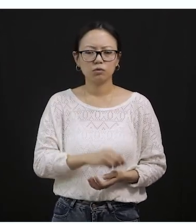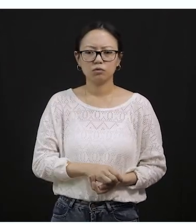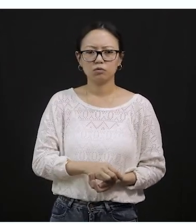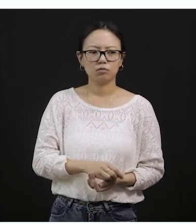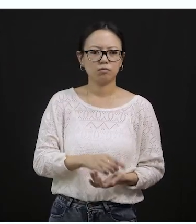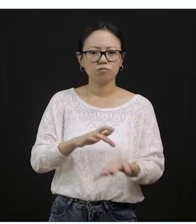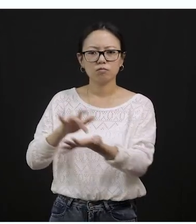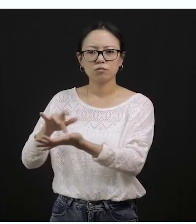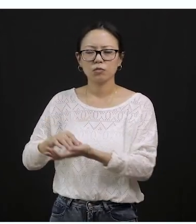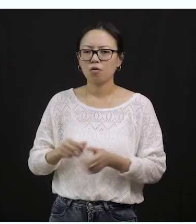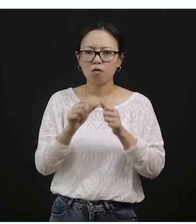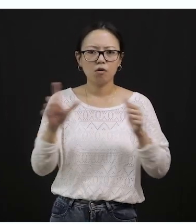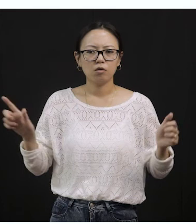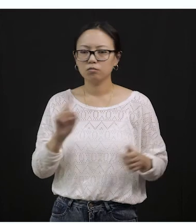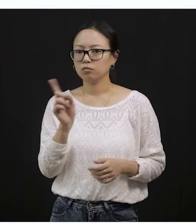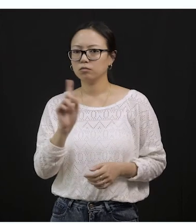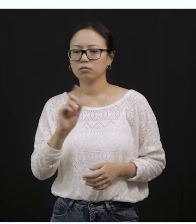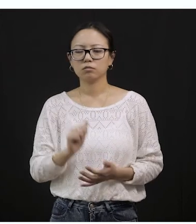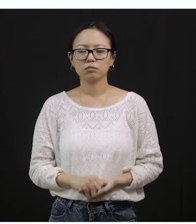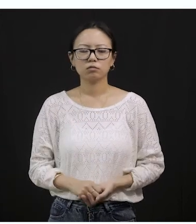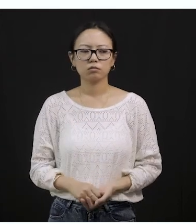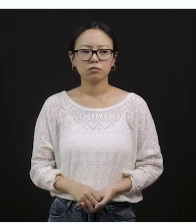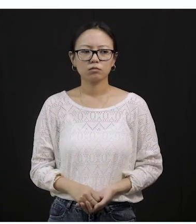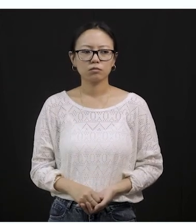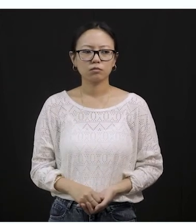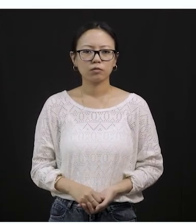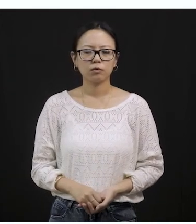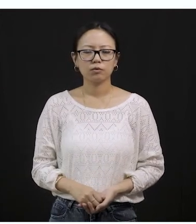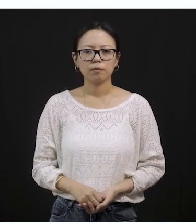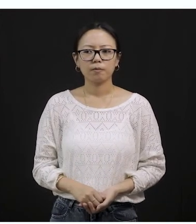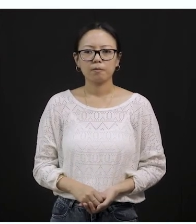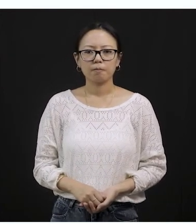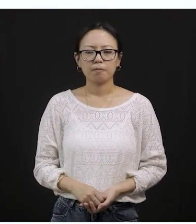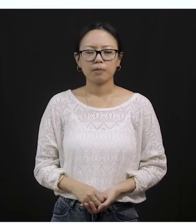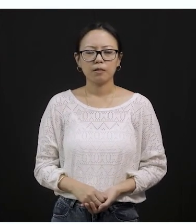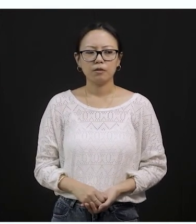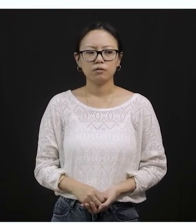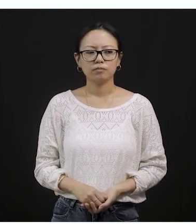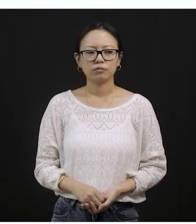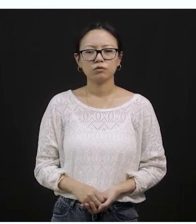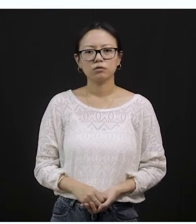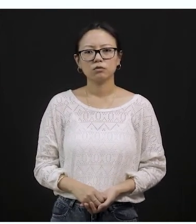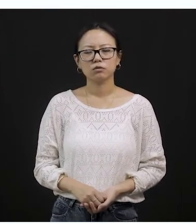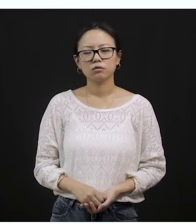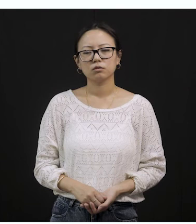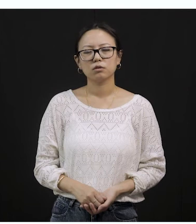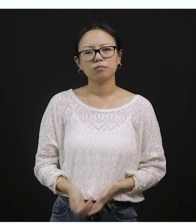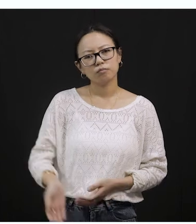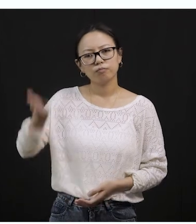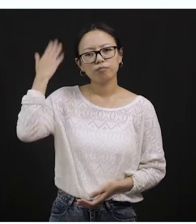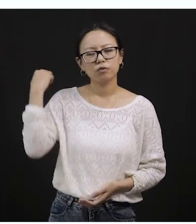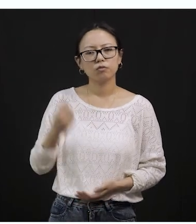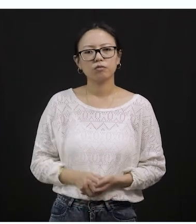very, very, very bad habit. So you should never do this. All right. So those were some of the chapters that we have